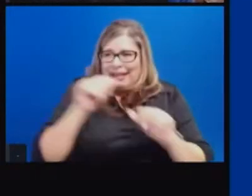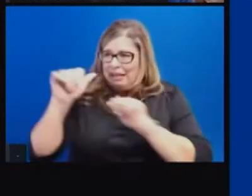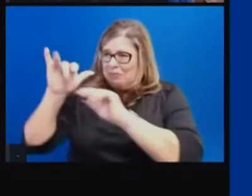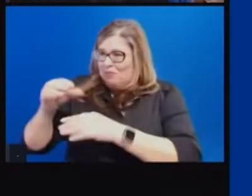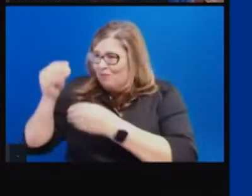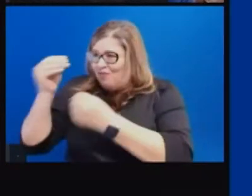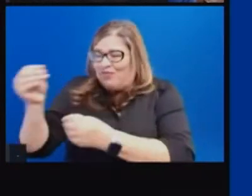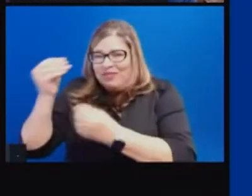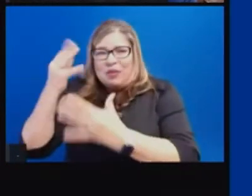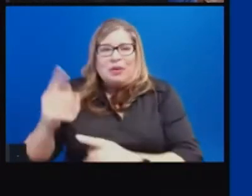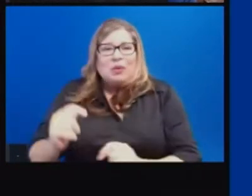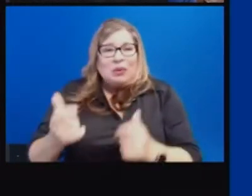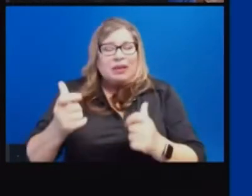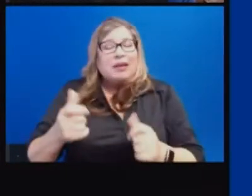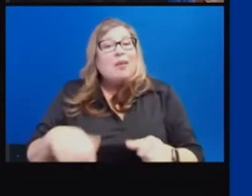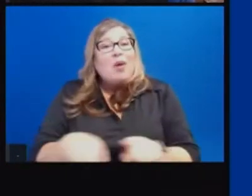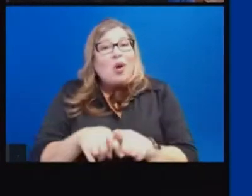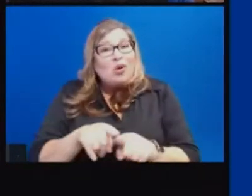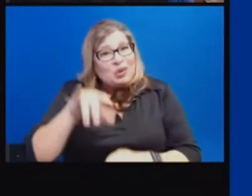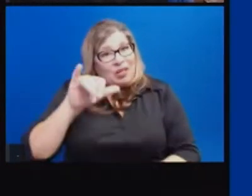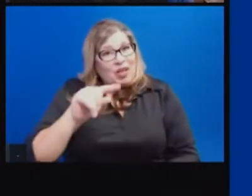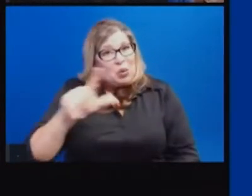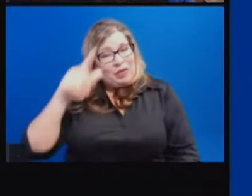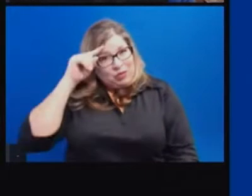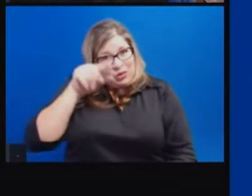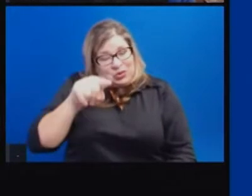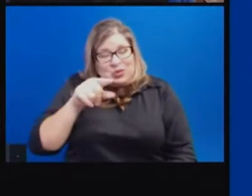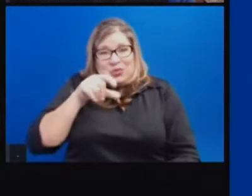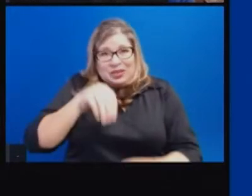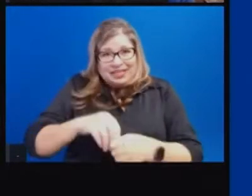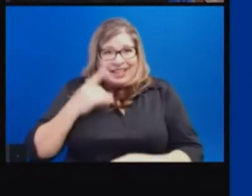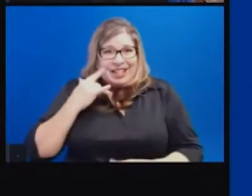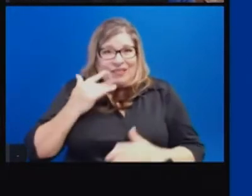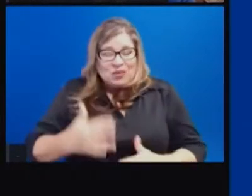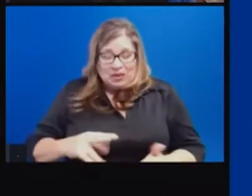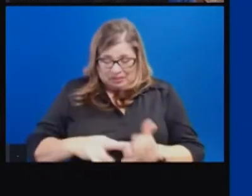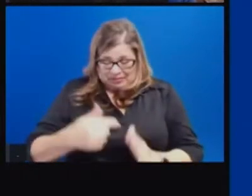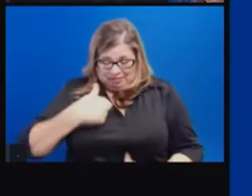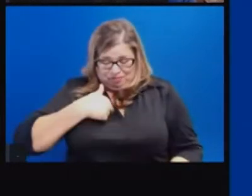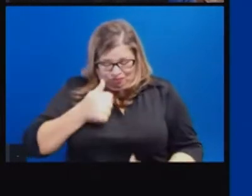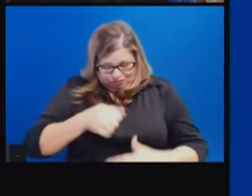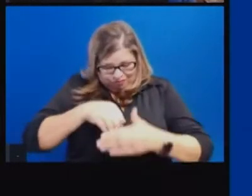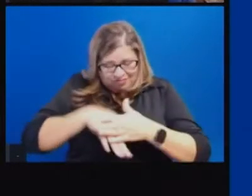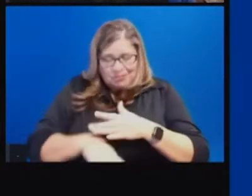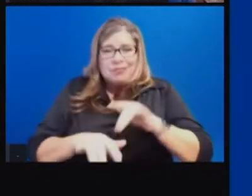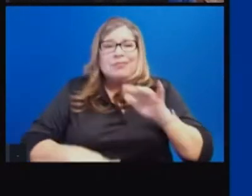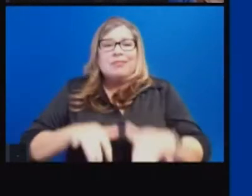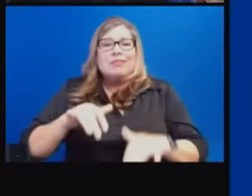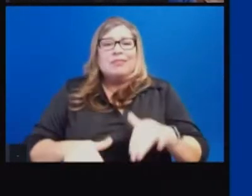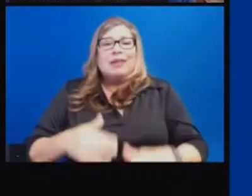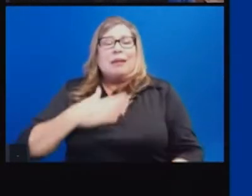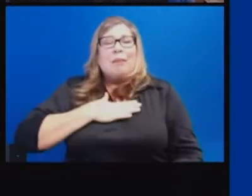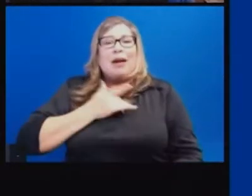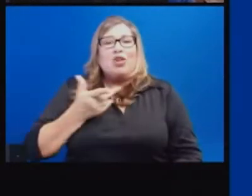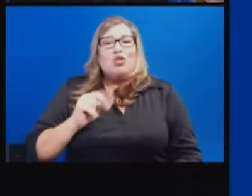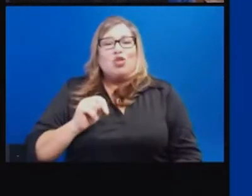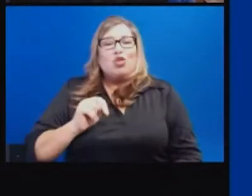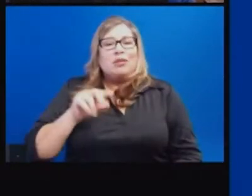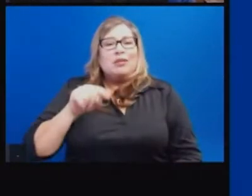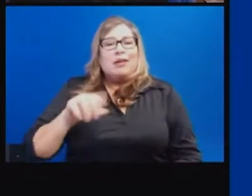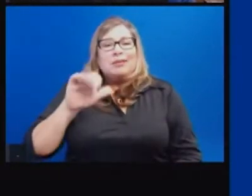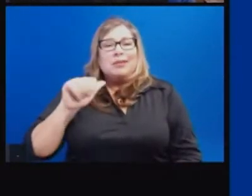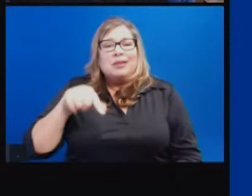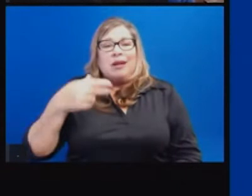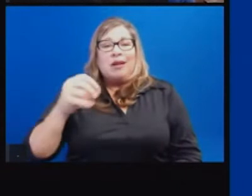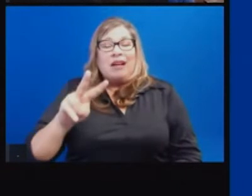MyTurn.ca.gov, you'll have an opportunity to enter information and learn when it's your turn. And if it's not